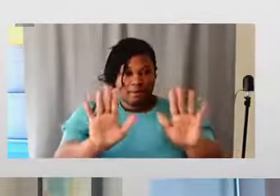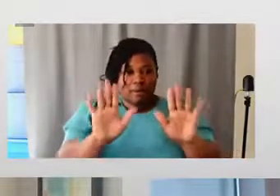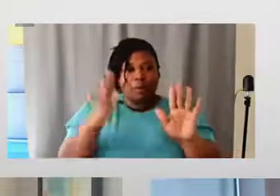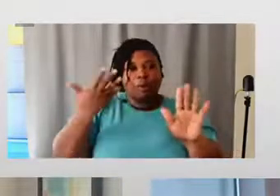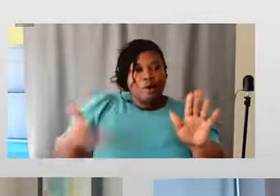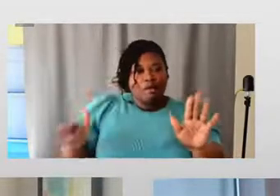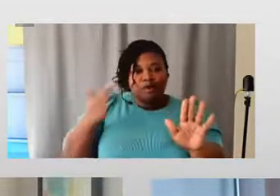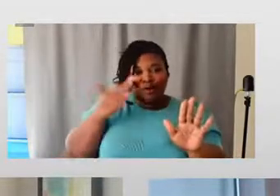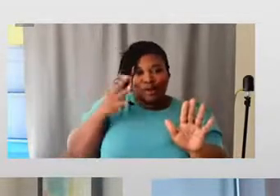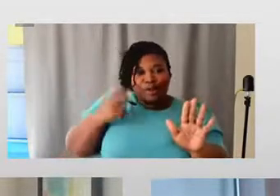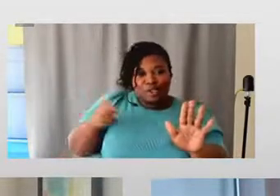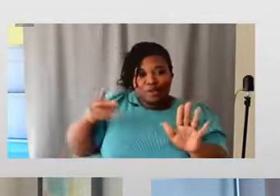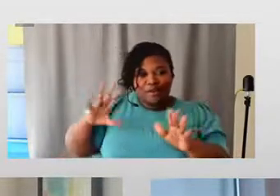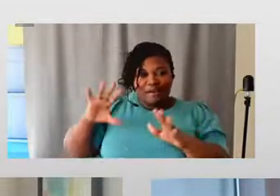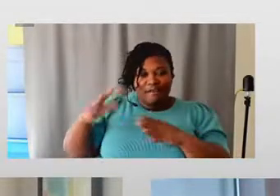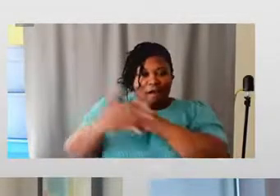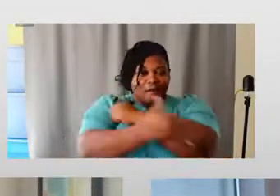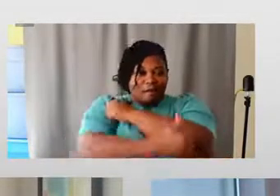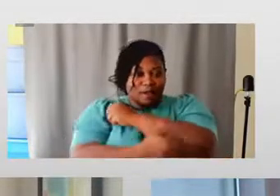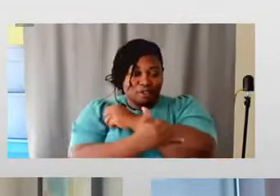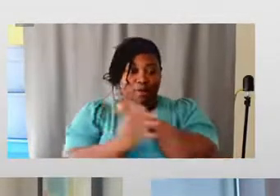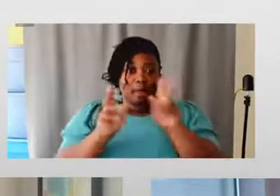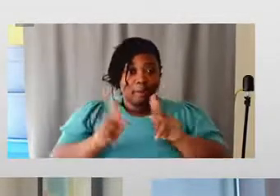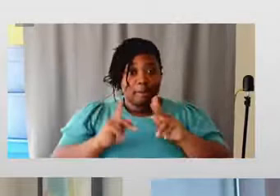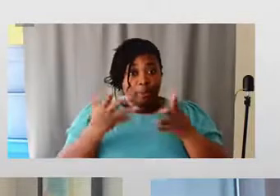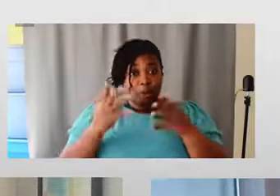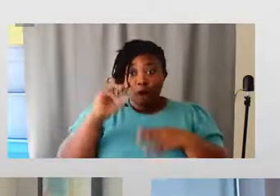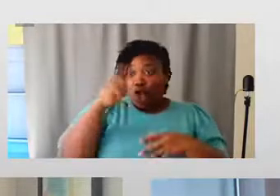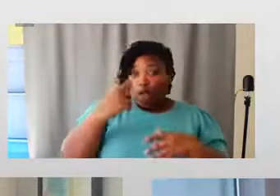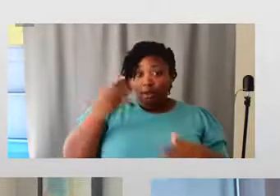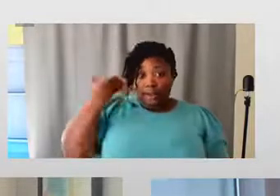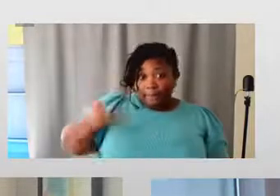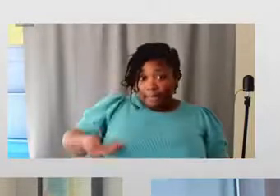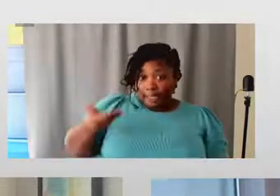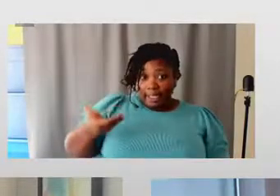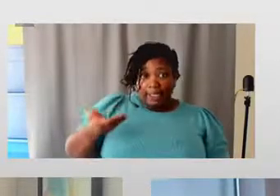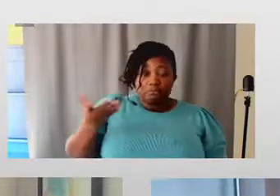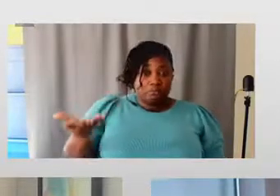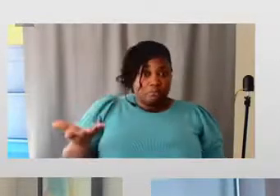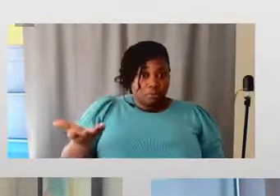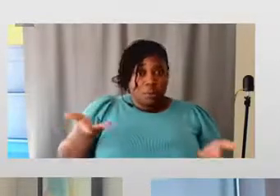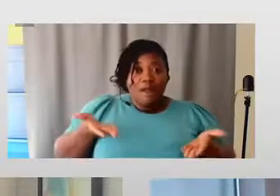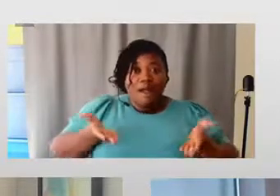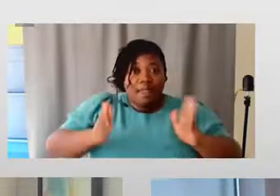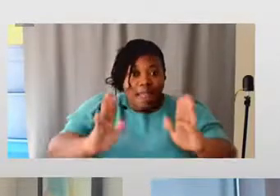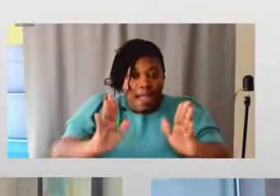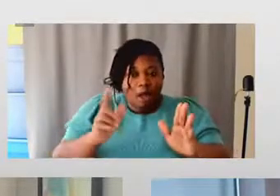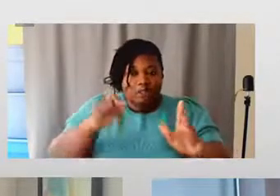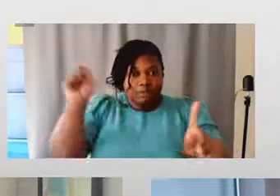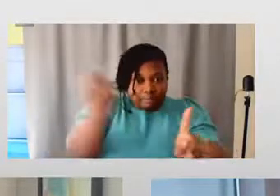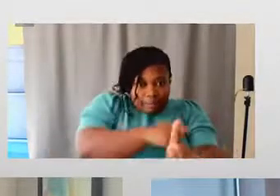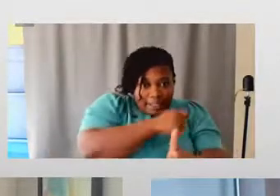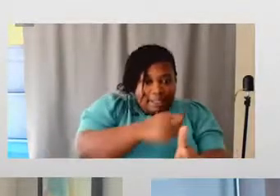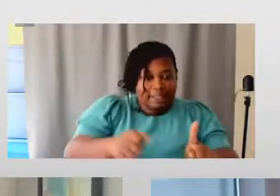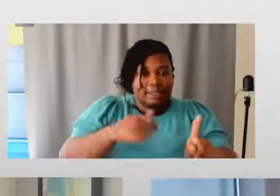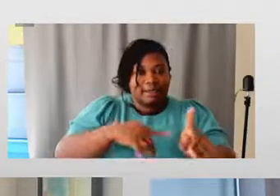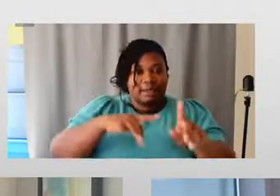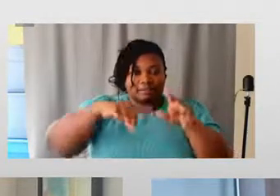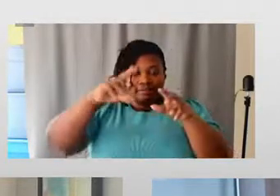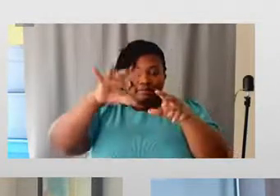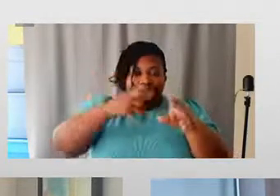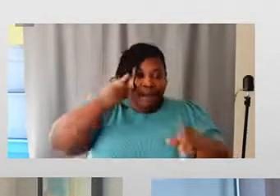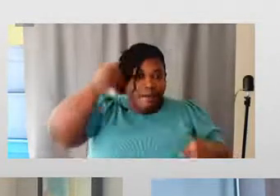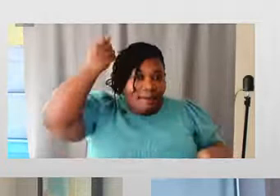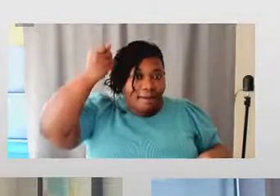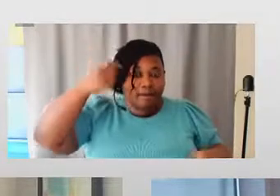of our country was that certain people that looked like me were allowed to be property, were allowed to be beaten and hanged and sold and